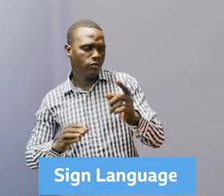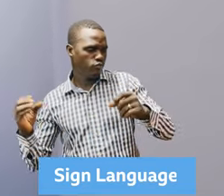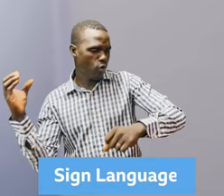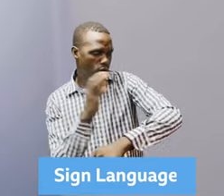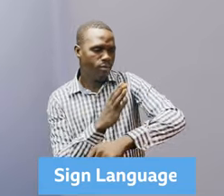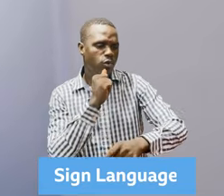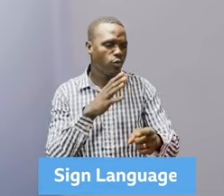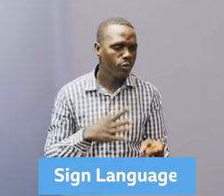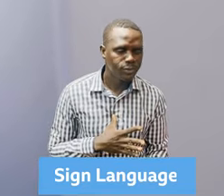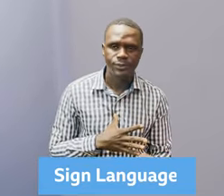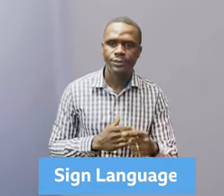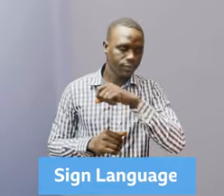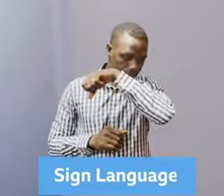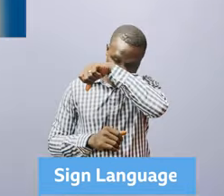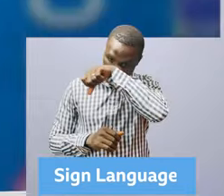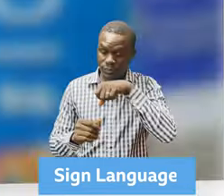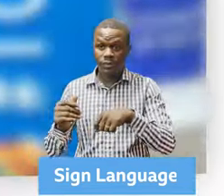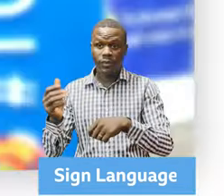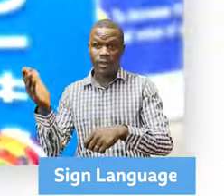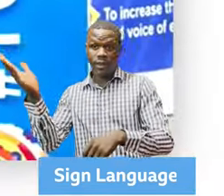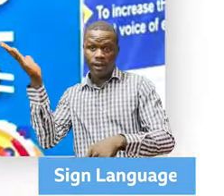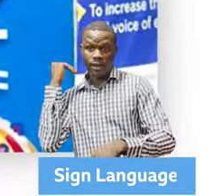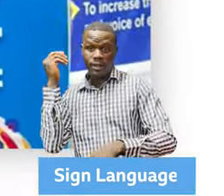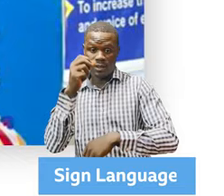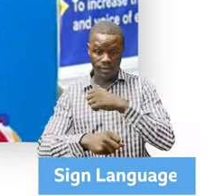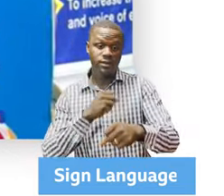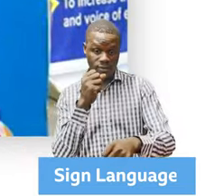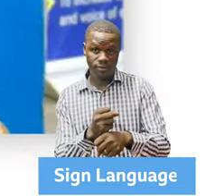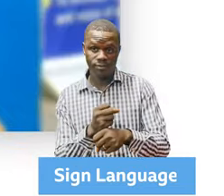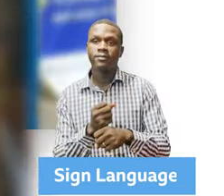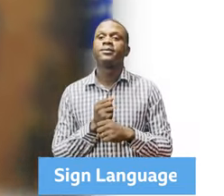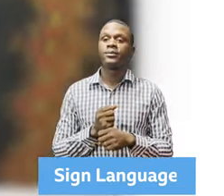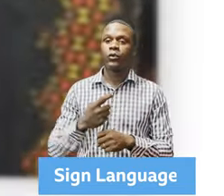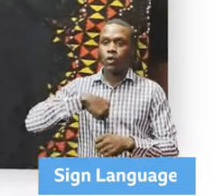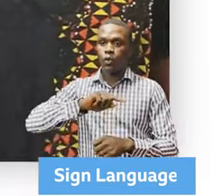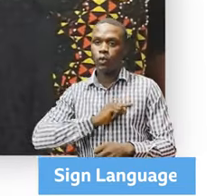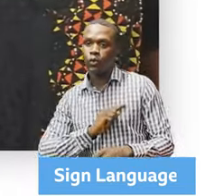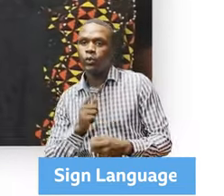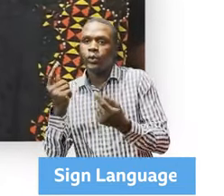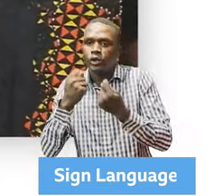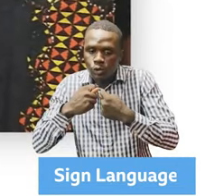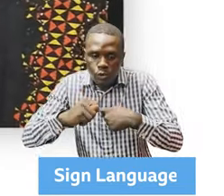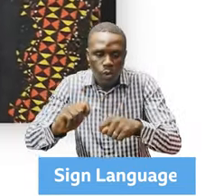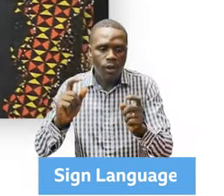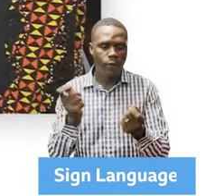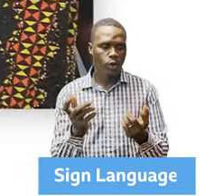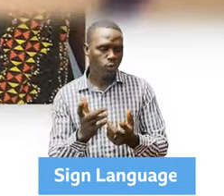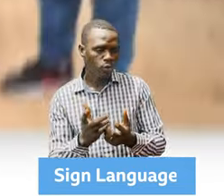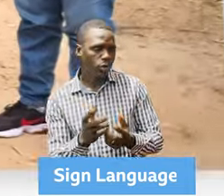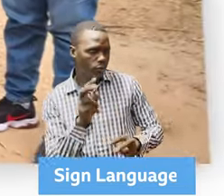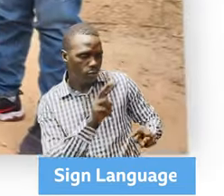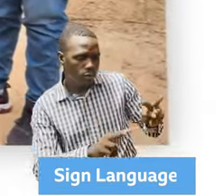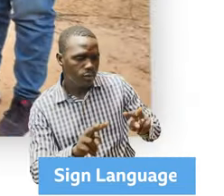our triple mandate, projects here last year, the coordination mandate led us to assess UNCT